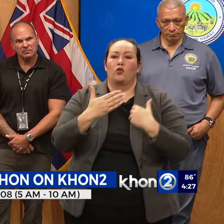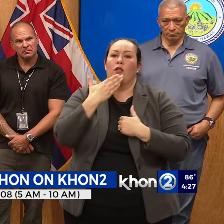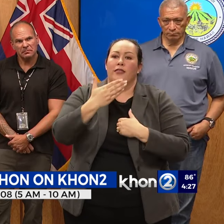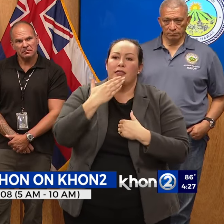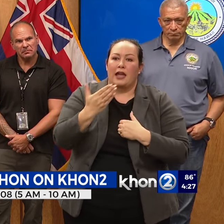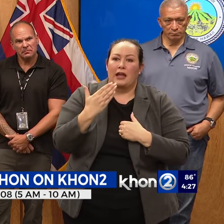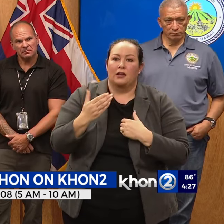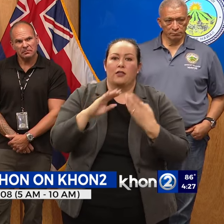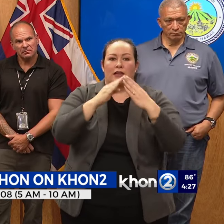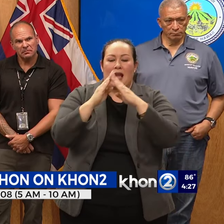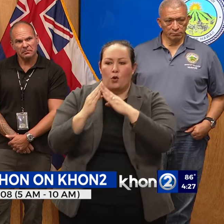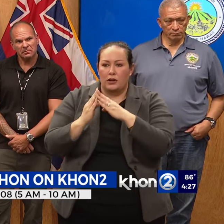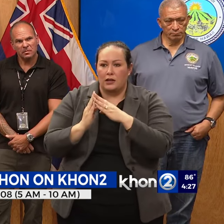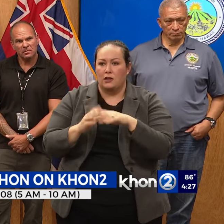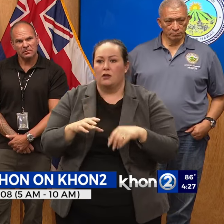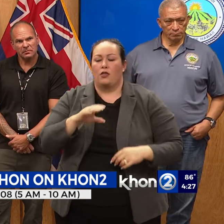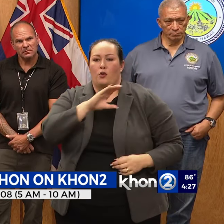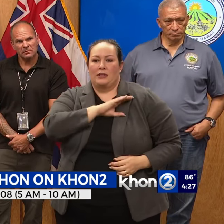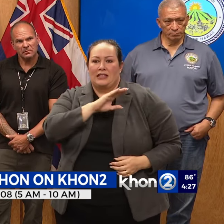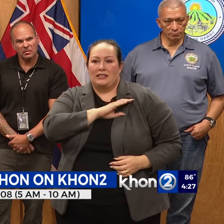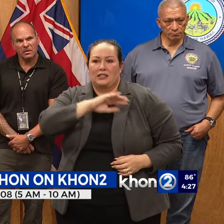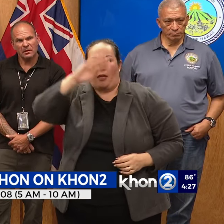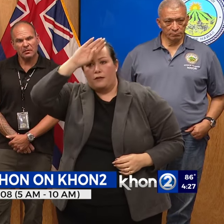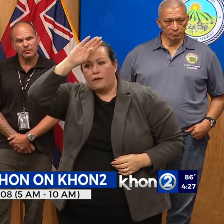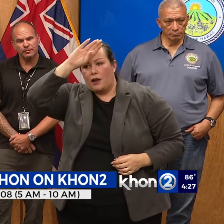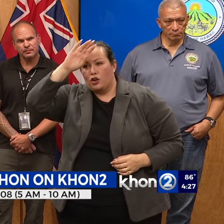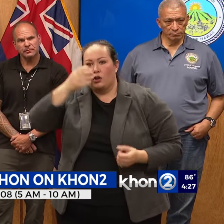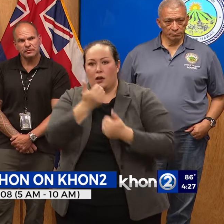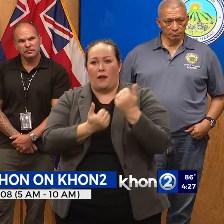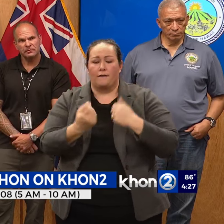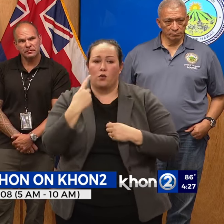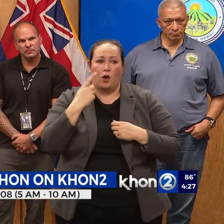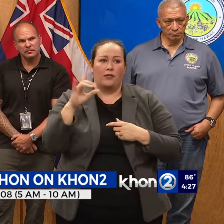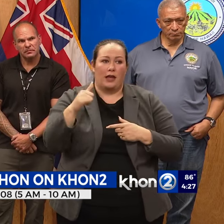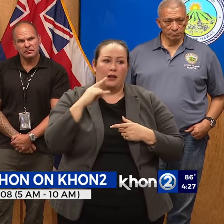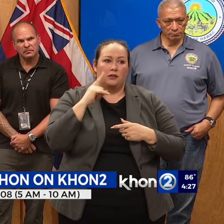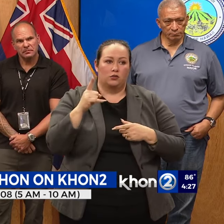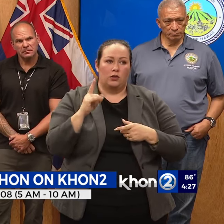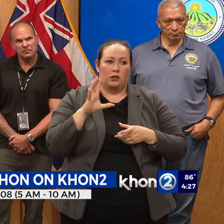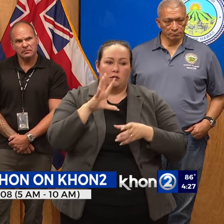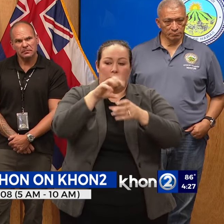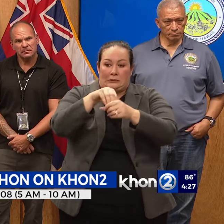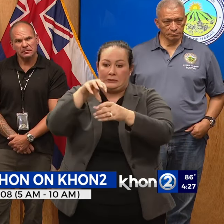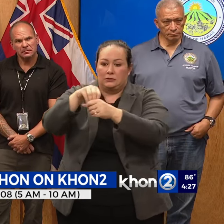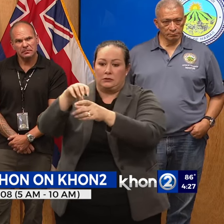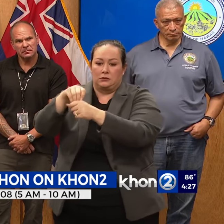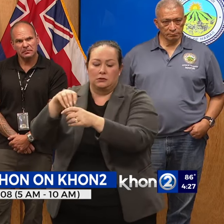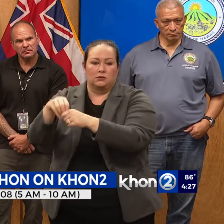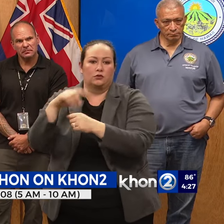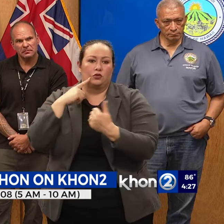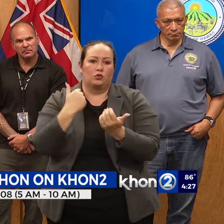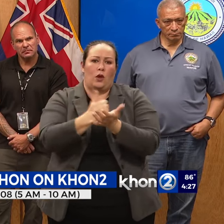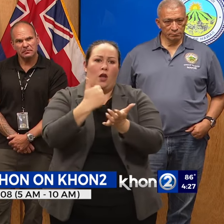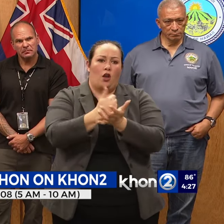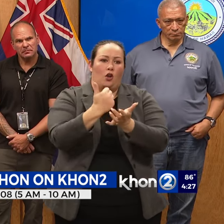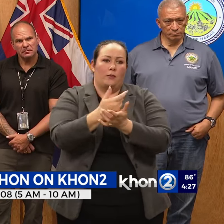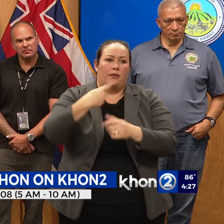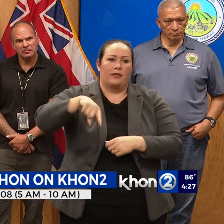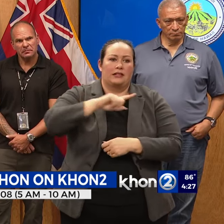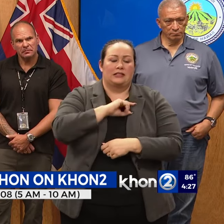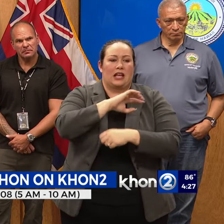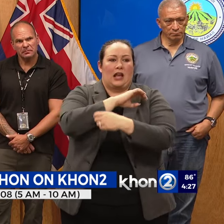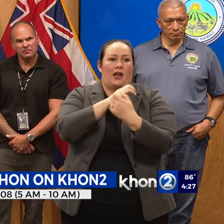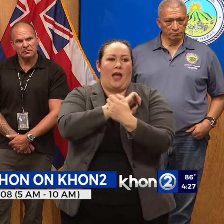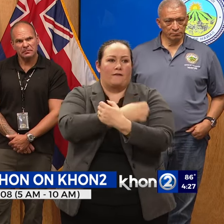police department, the fire department, and everyone else that has been pitching in to help this effort out, because it